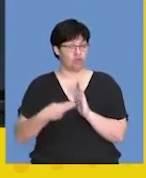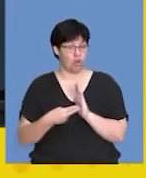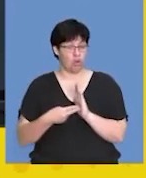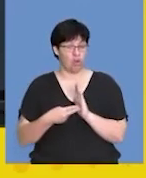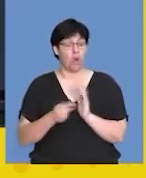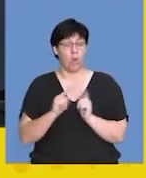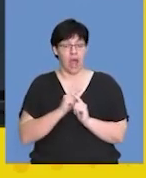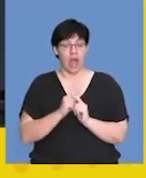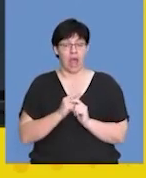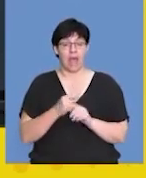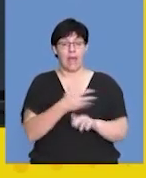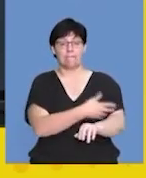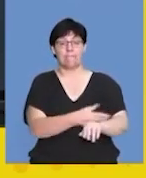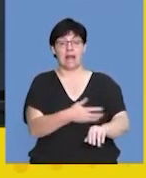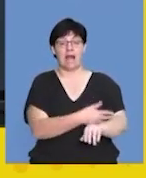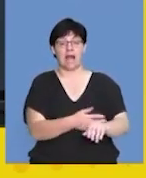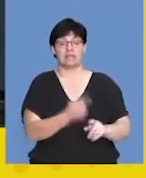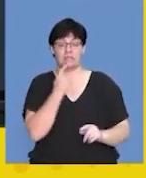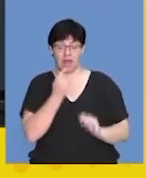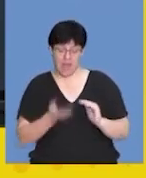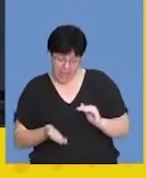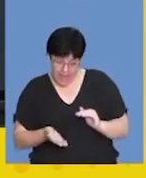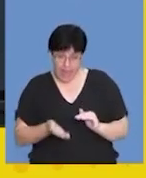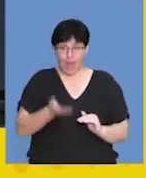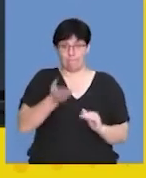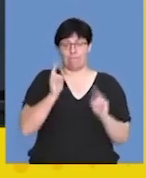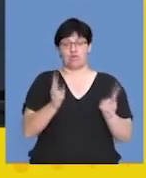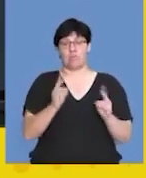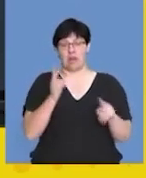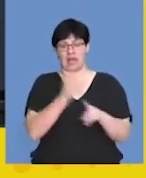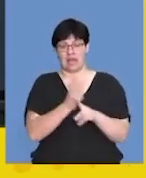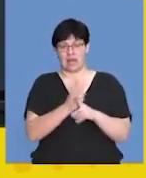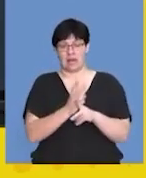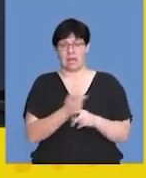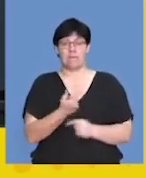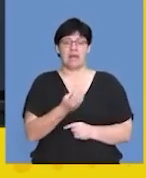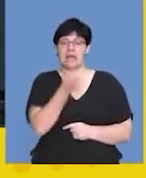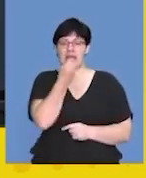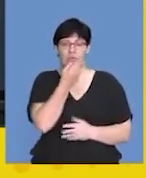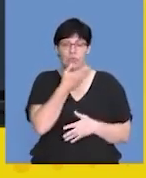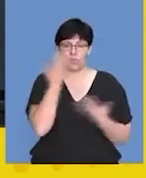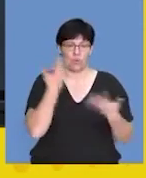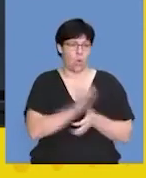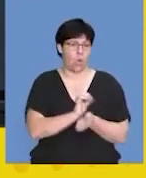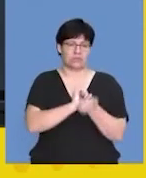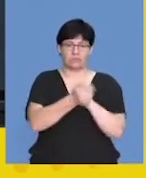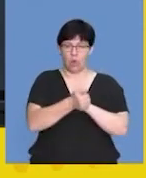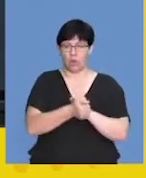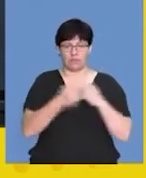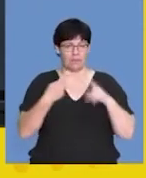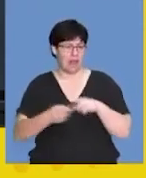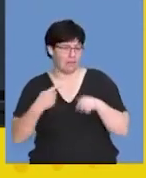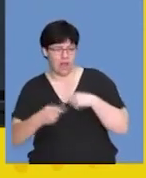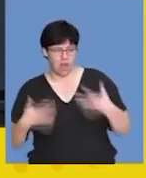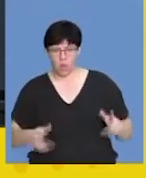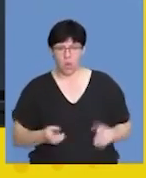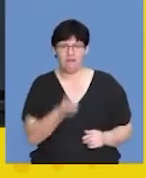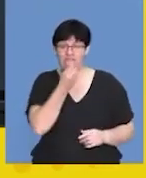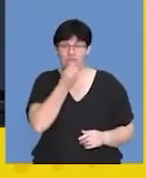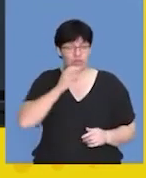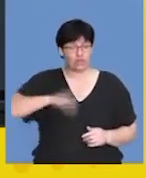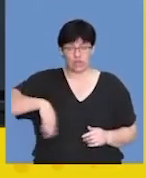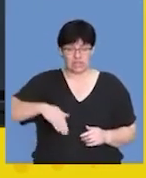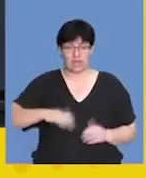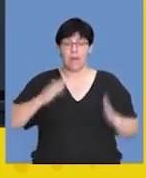bringing the blood sugar levels back to normal. So, if you've been fasting, if you've been playing sport and you find that you now haven't had a meal,